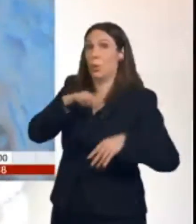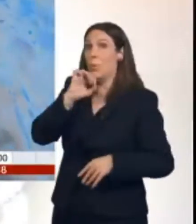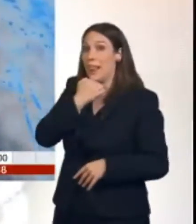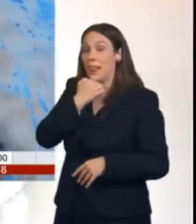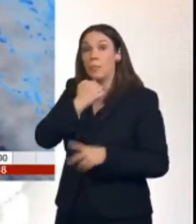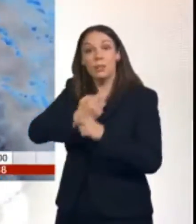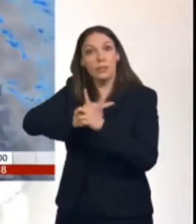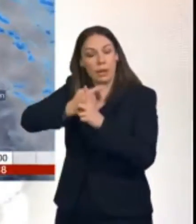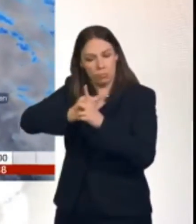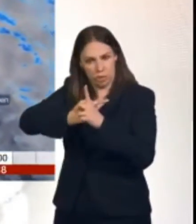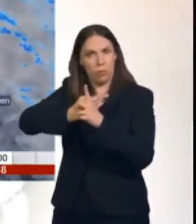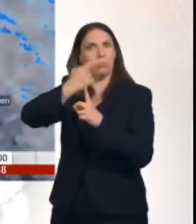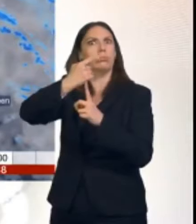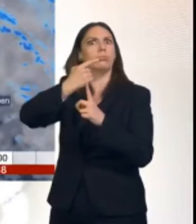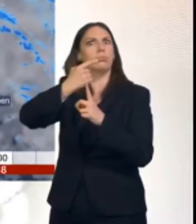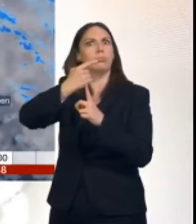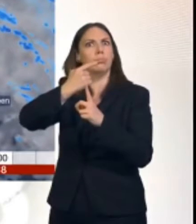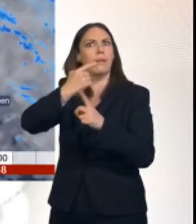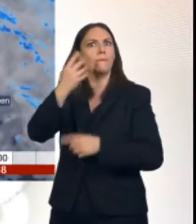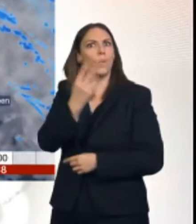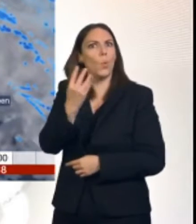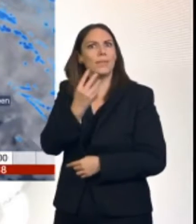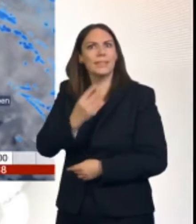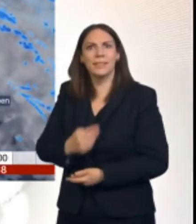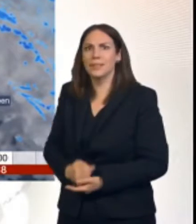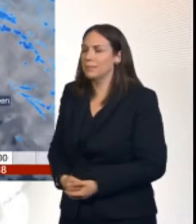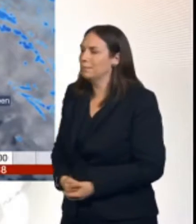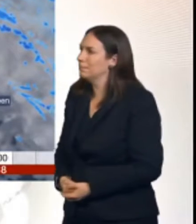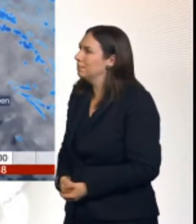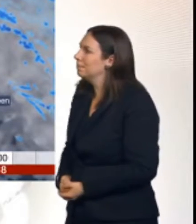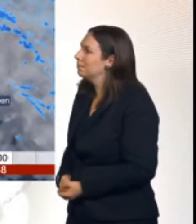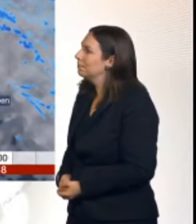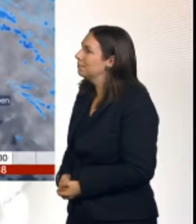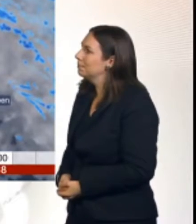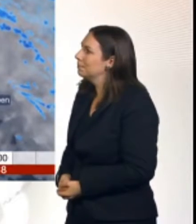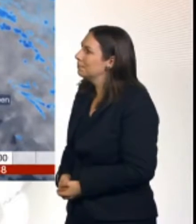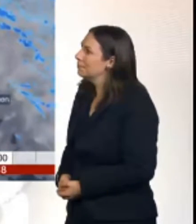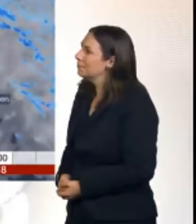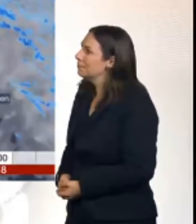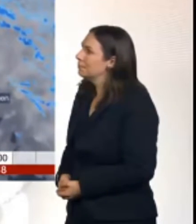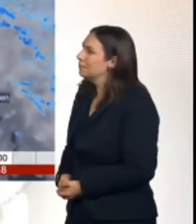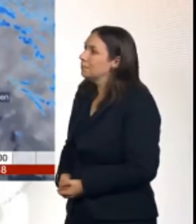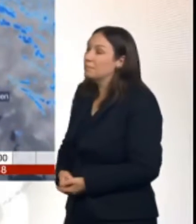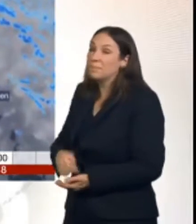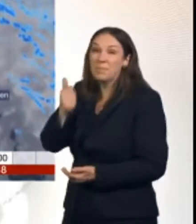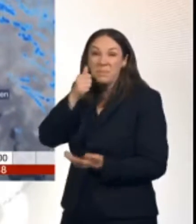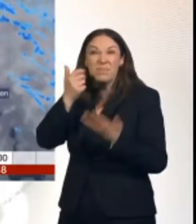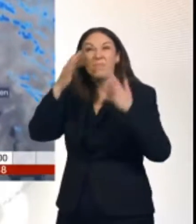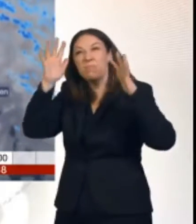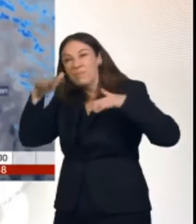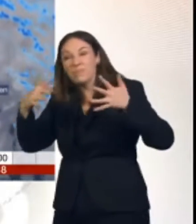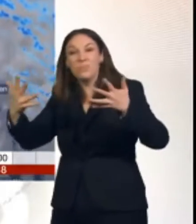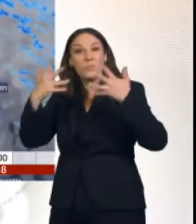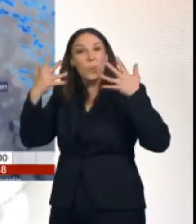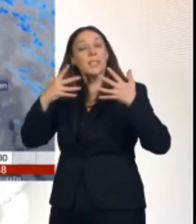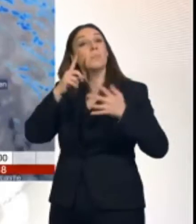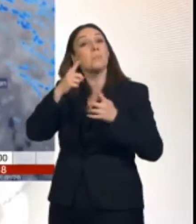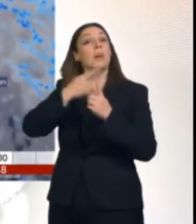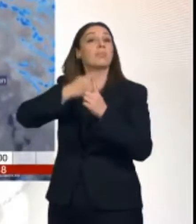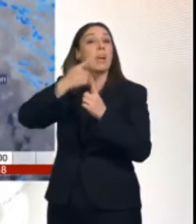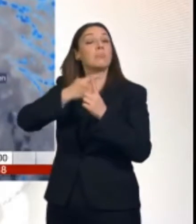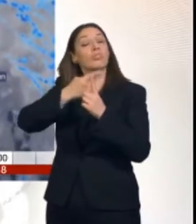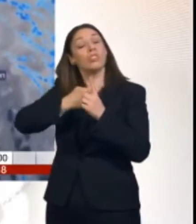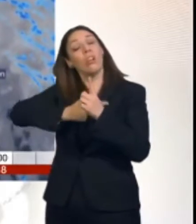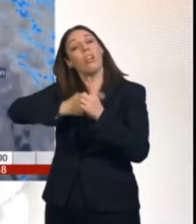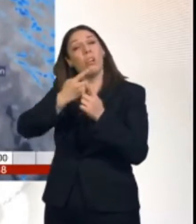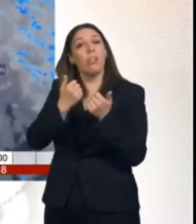that for the past week or so. So a much milder start out there. well, that's one crumb of comfort on a wet and windy day. And as we finish the afternoon, go